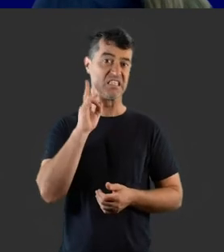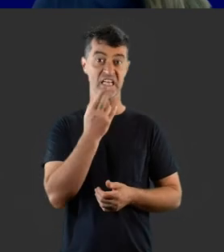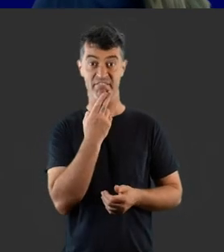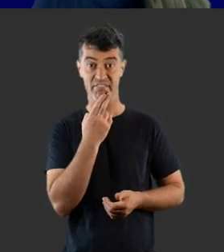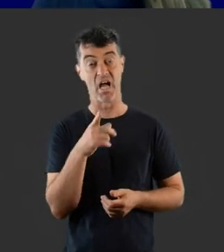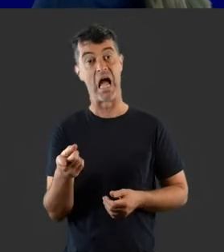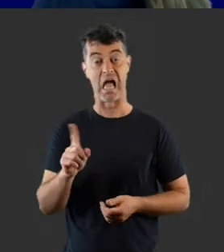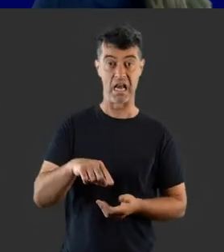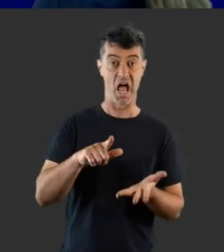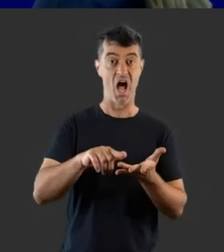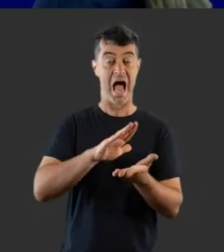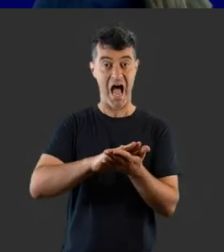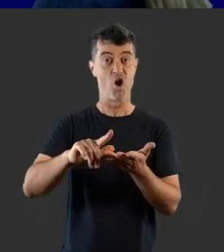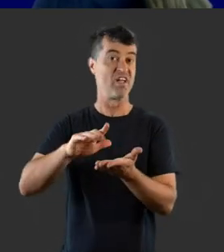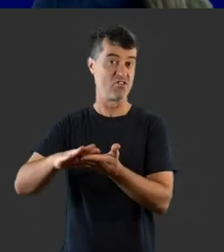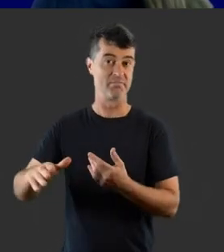Deaf and hard of hearing.